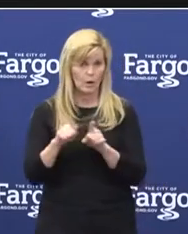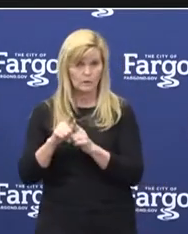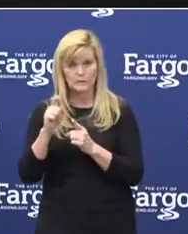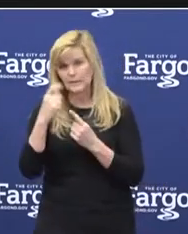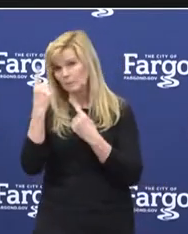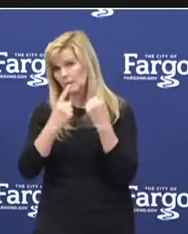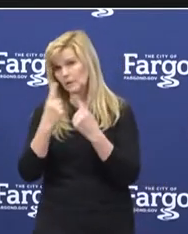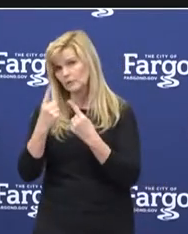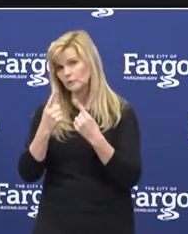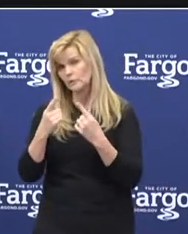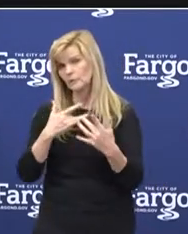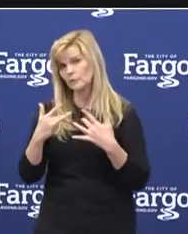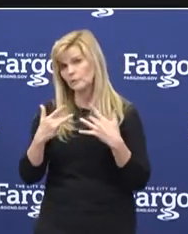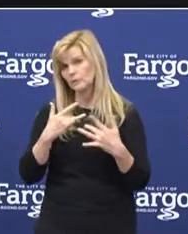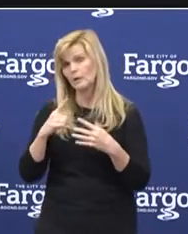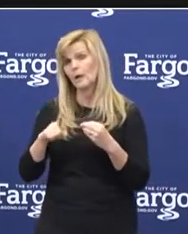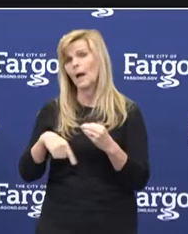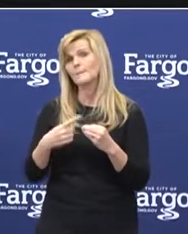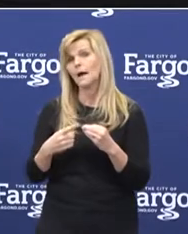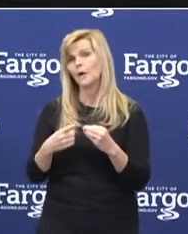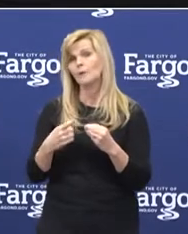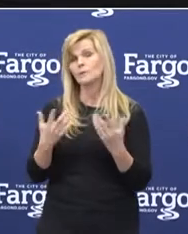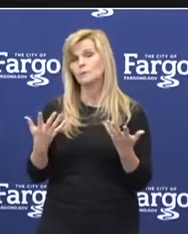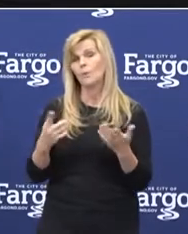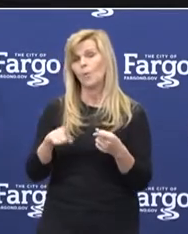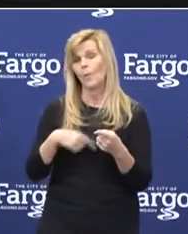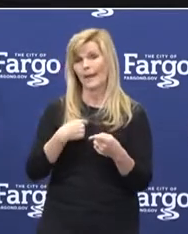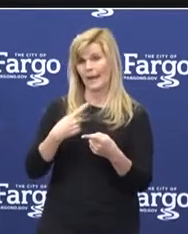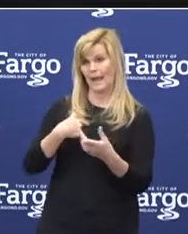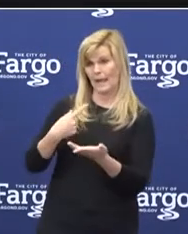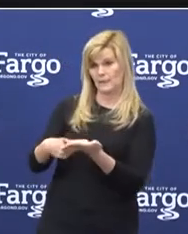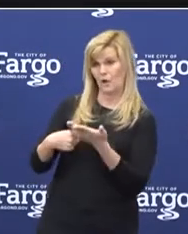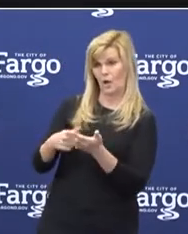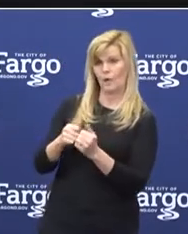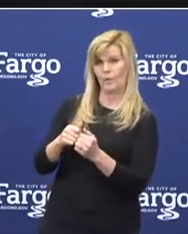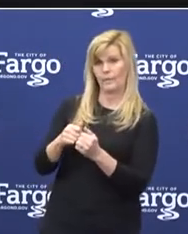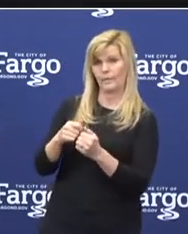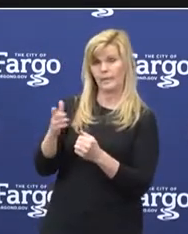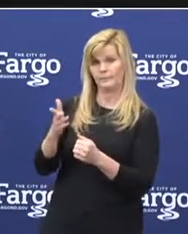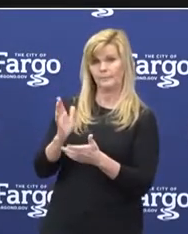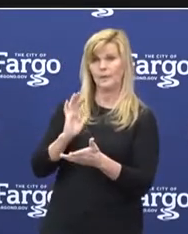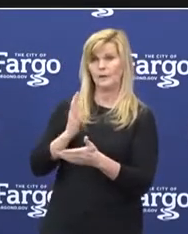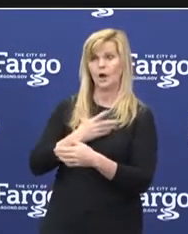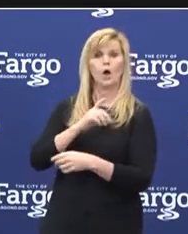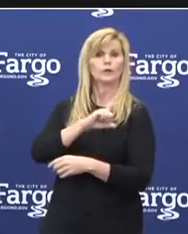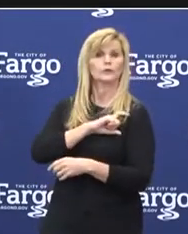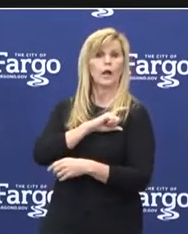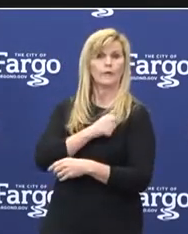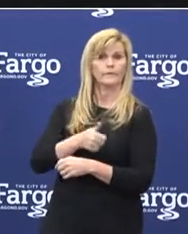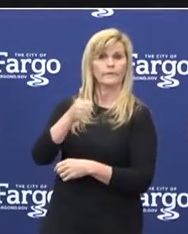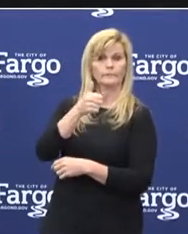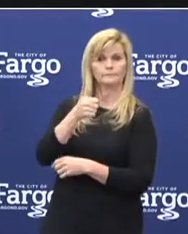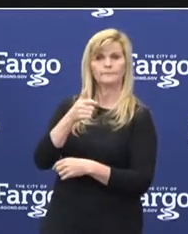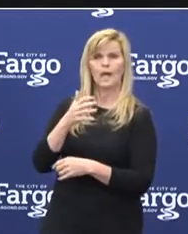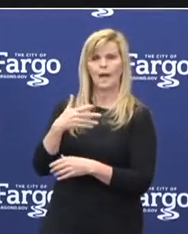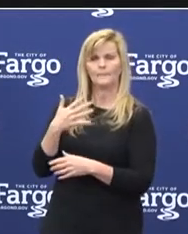concerned about is in talking with our sheriff, we had a